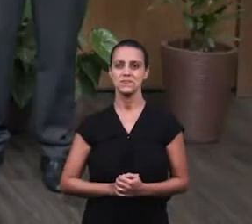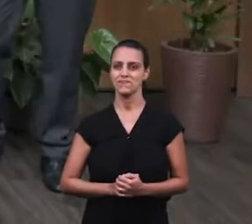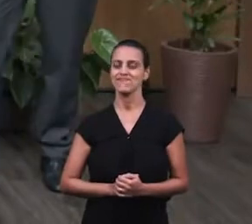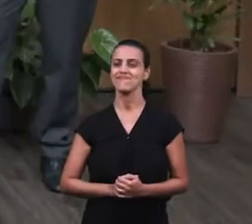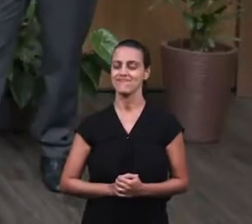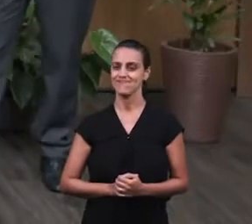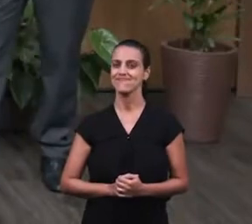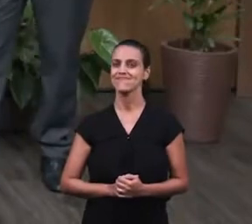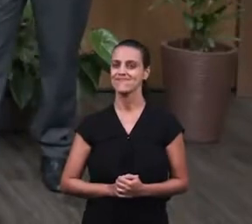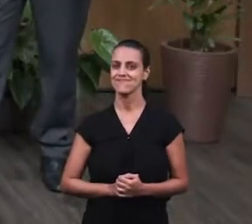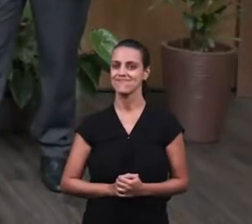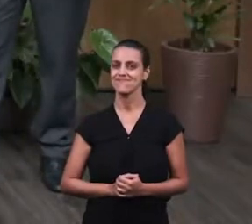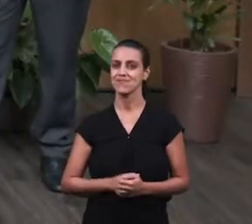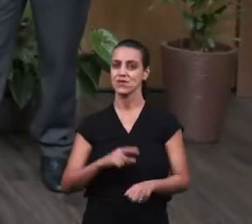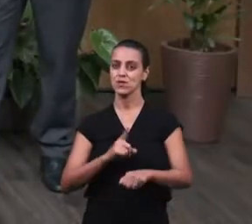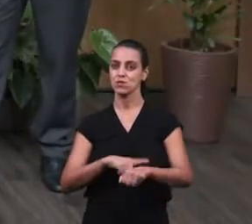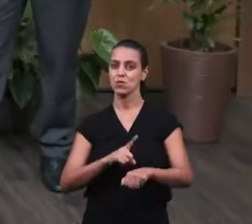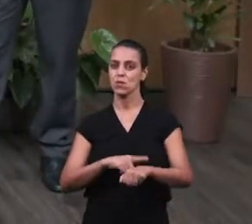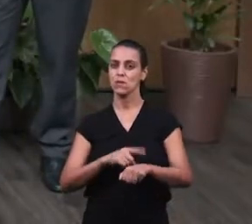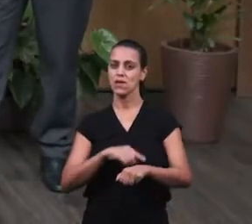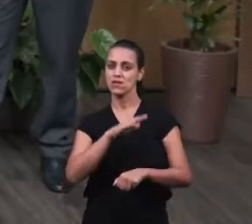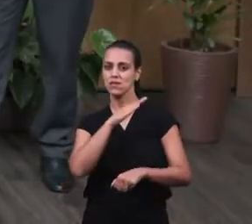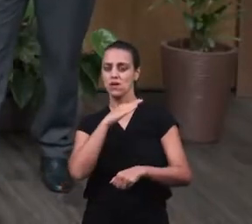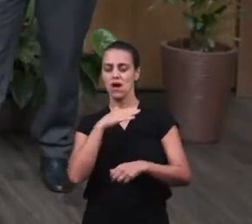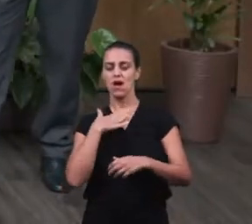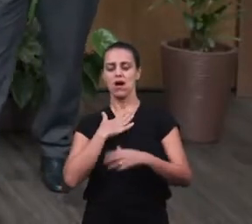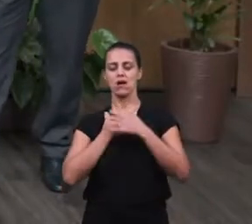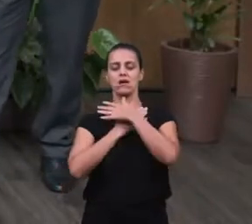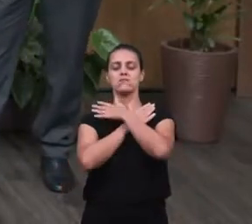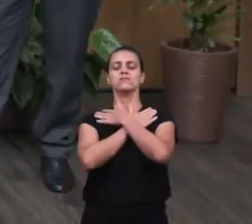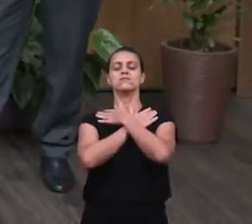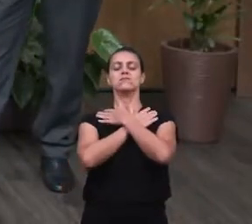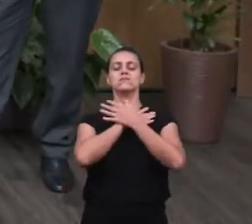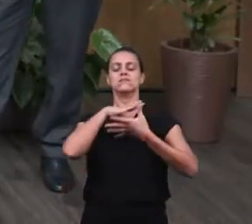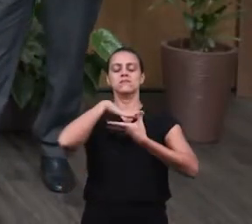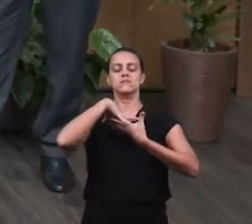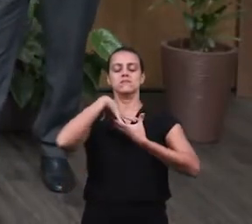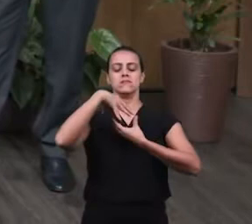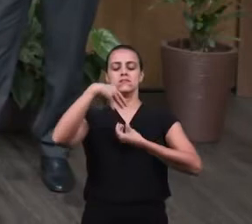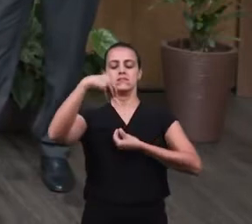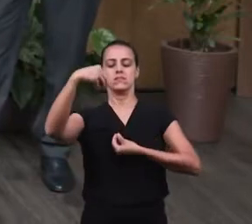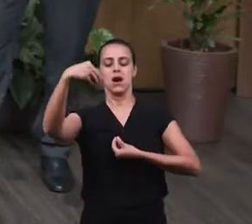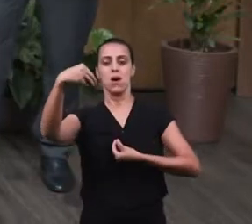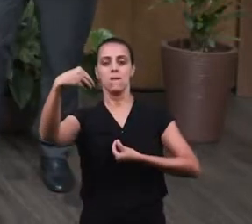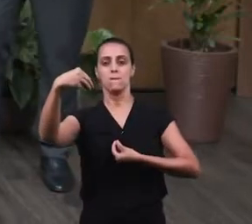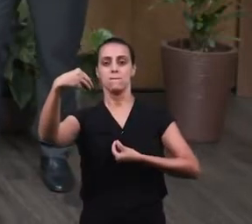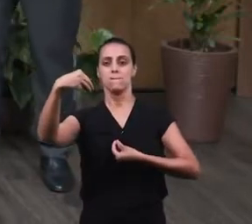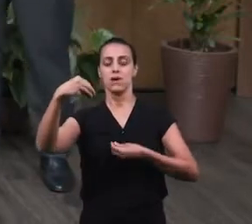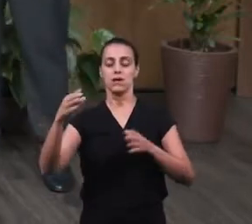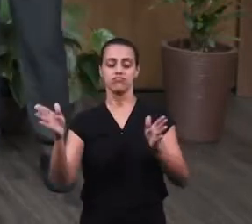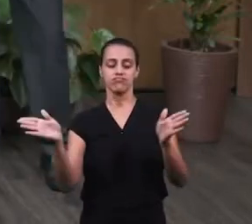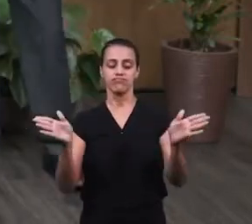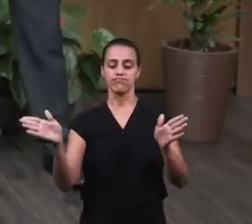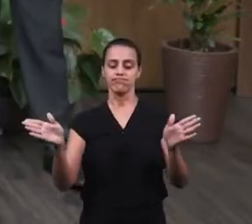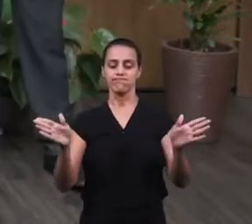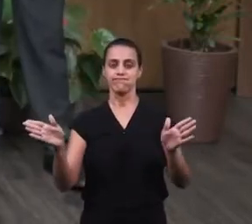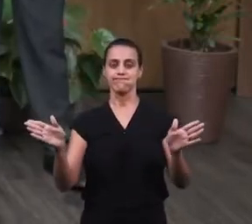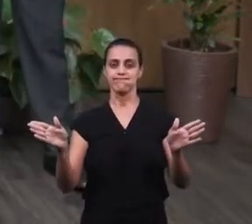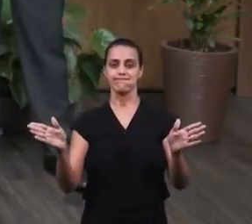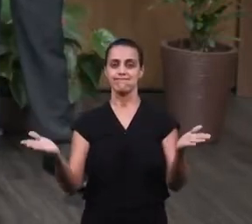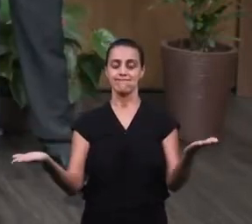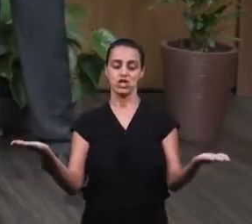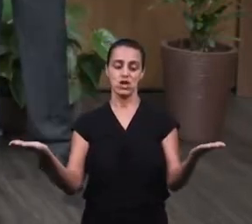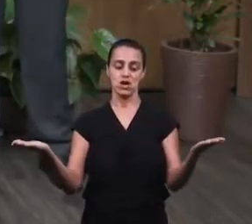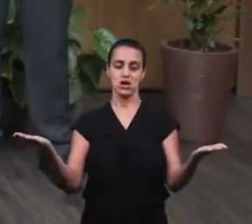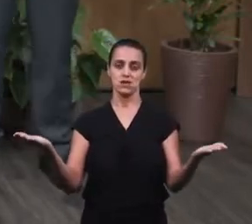And truly, as the soul is separated from the body, it has two destinies, two, there